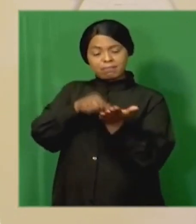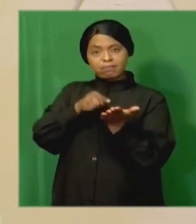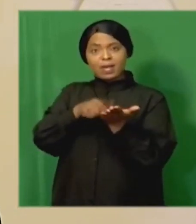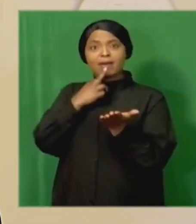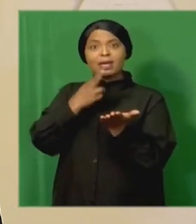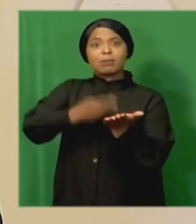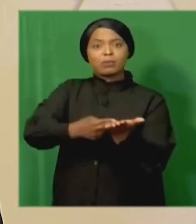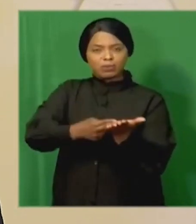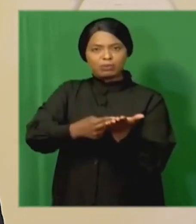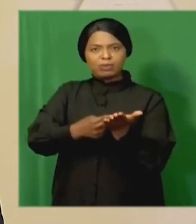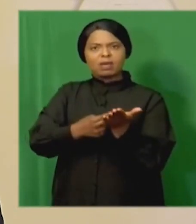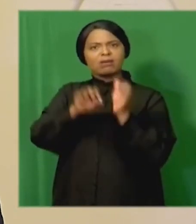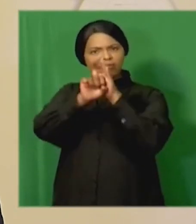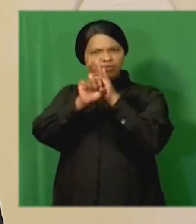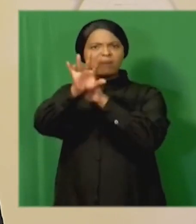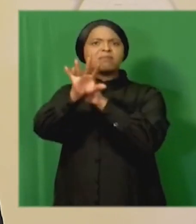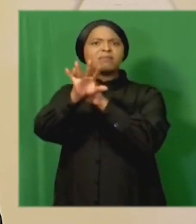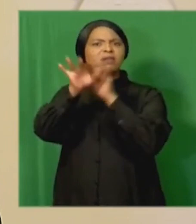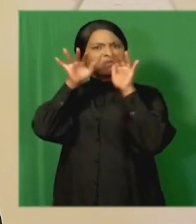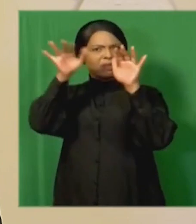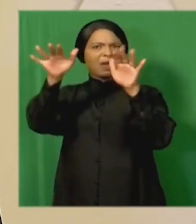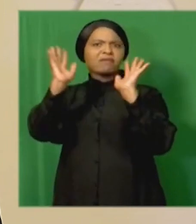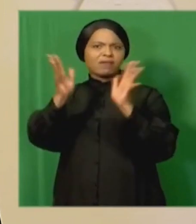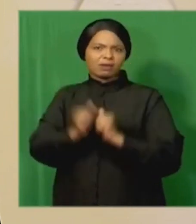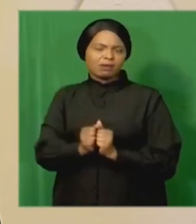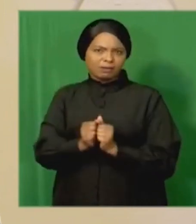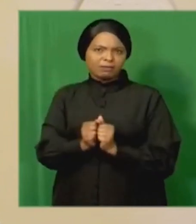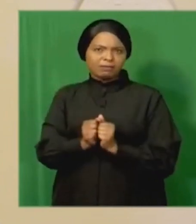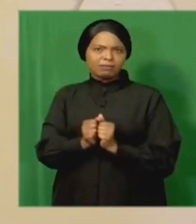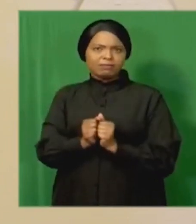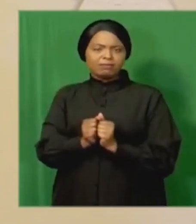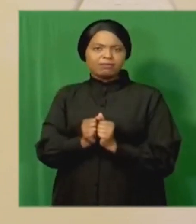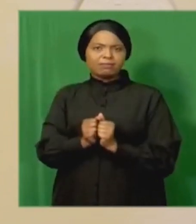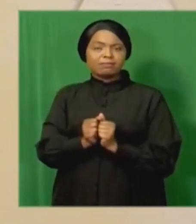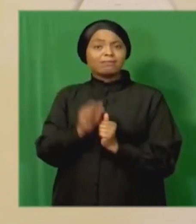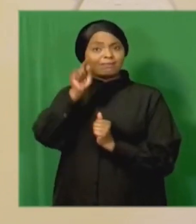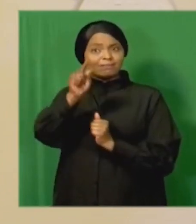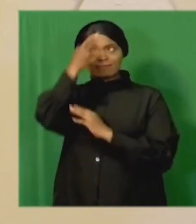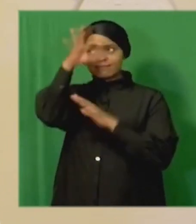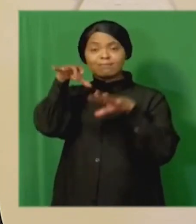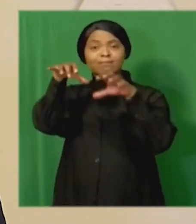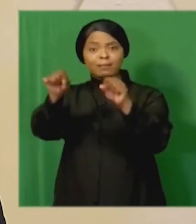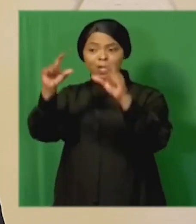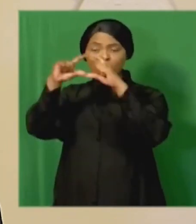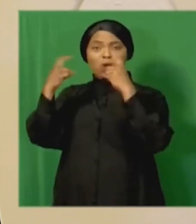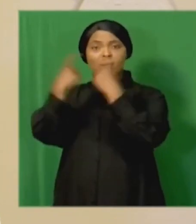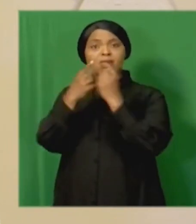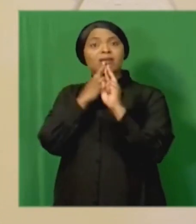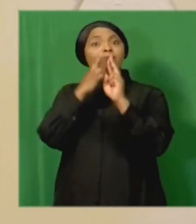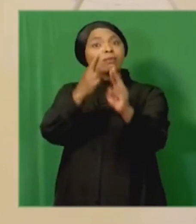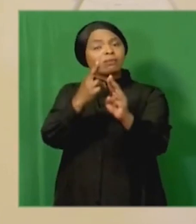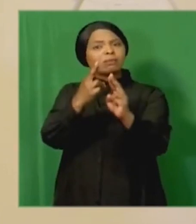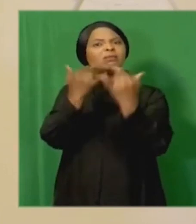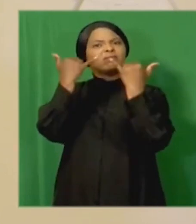was made public was we received it. The State Capture Commission report concluded